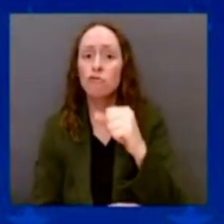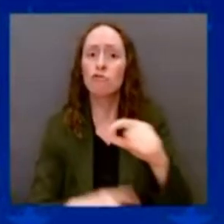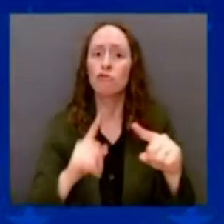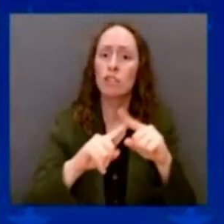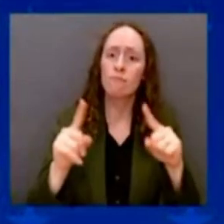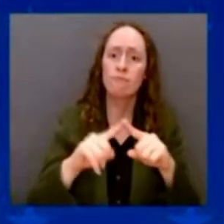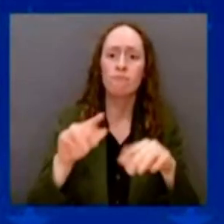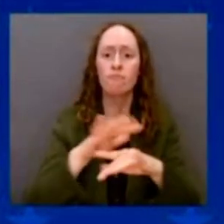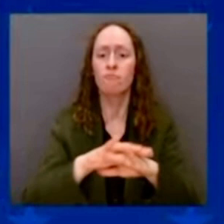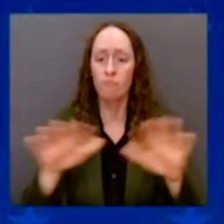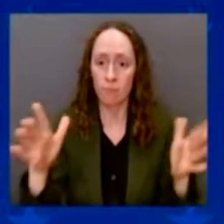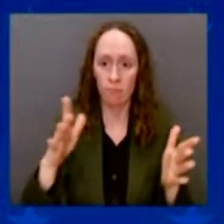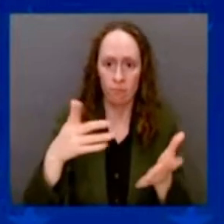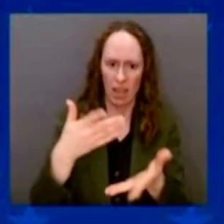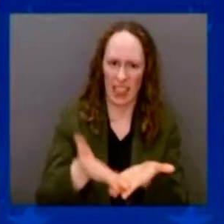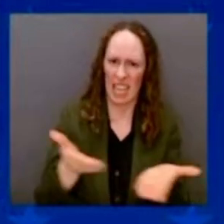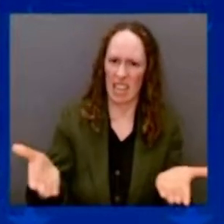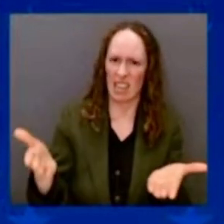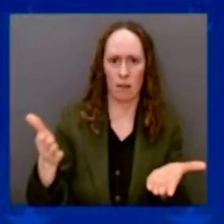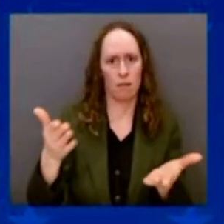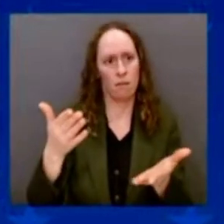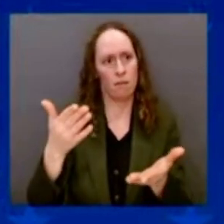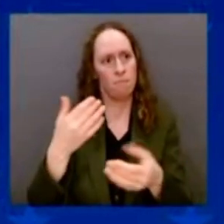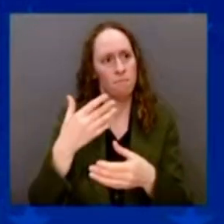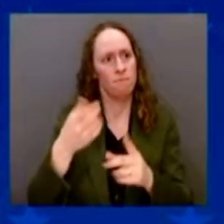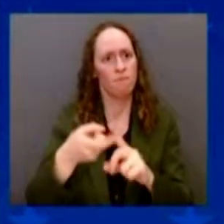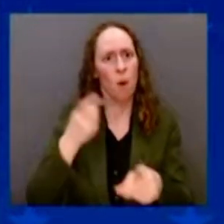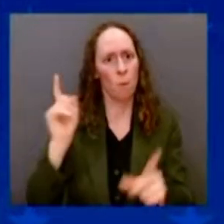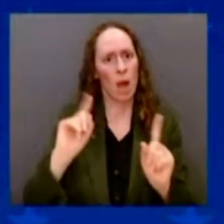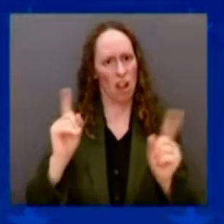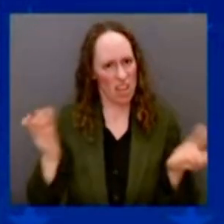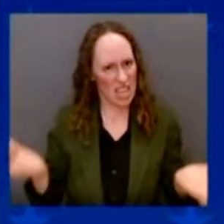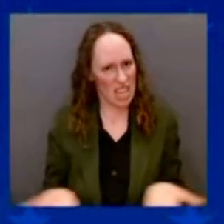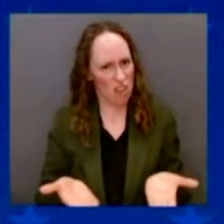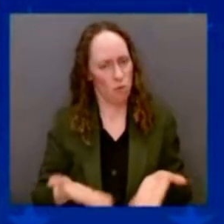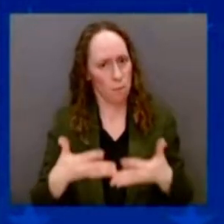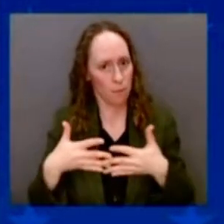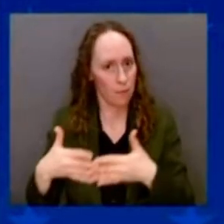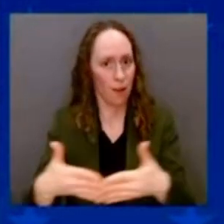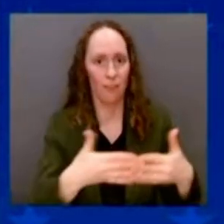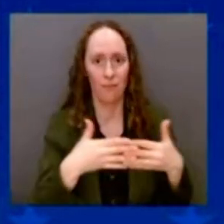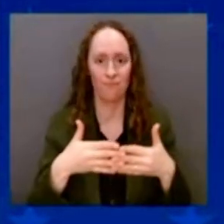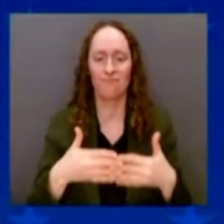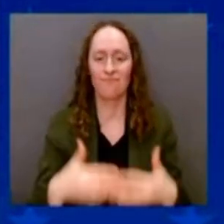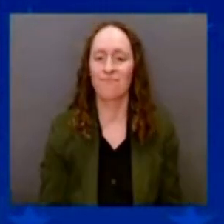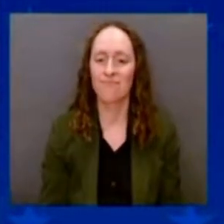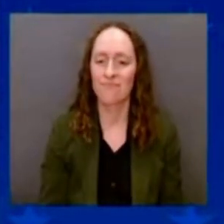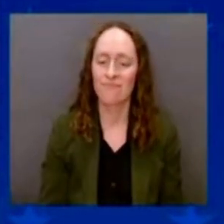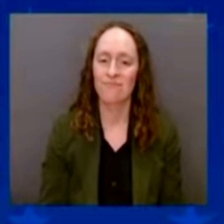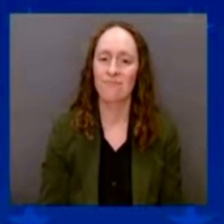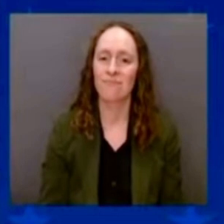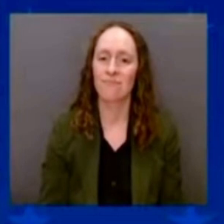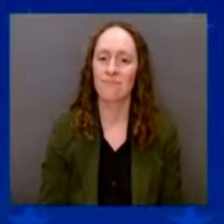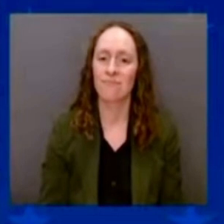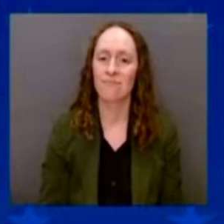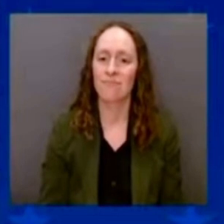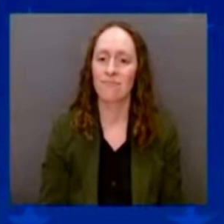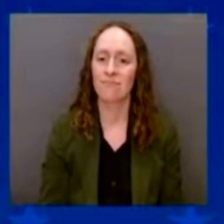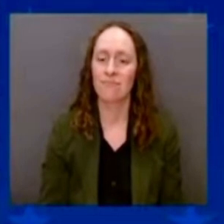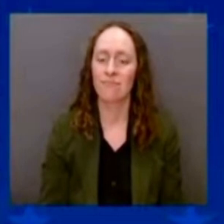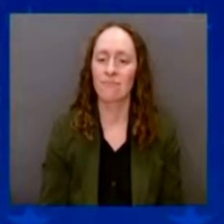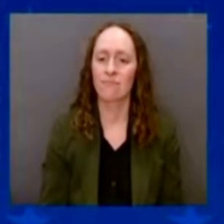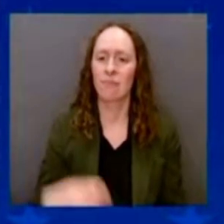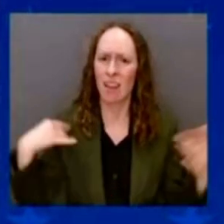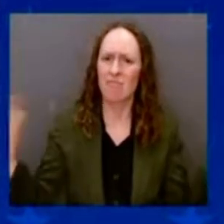leading the world in inventing and innovation. Now, we used to support — we used to spend — we used to spend 2